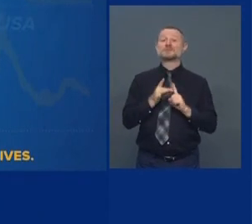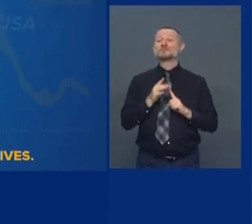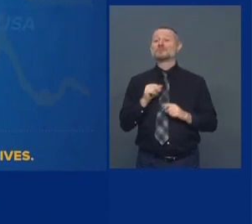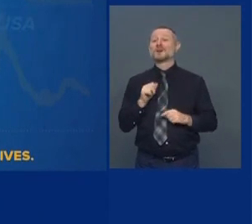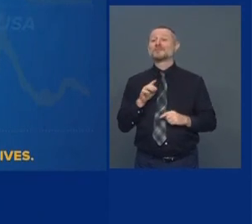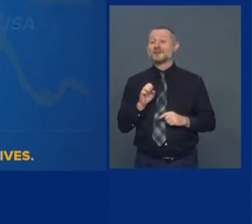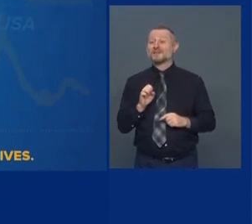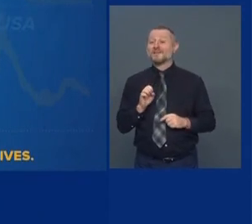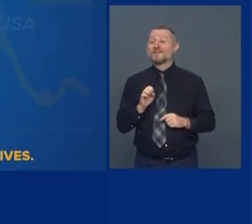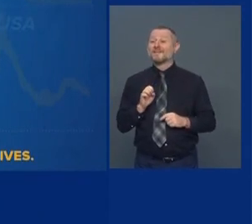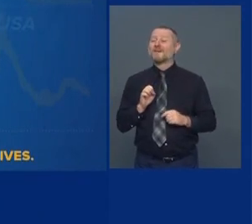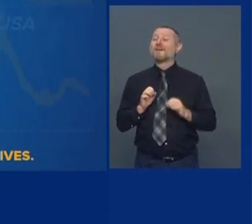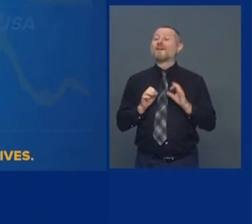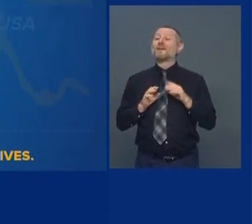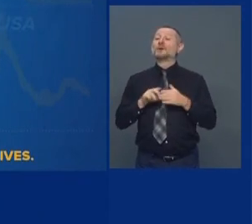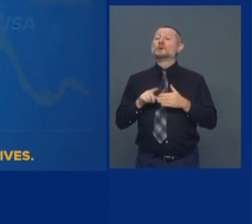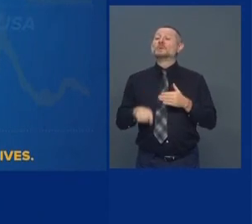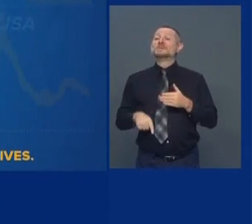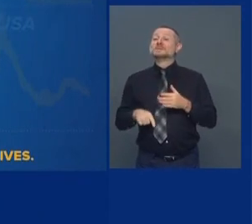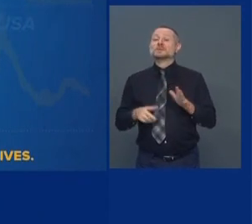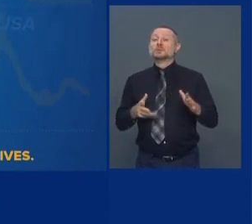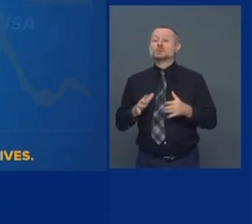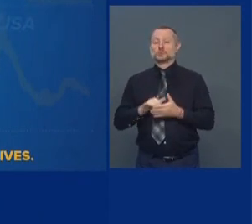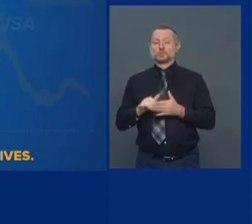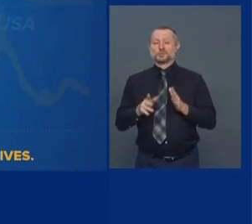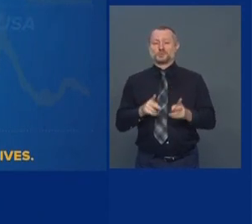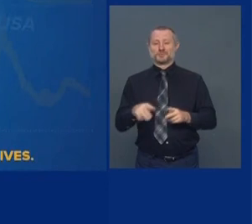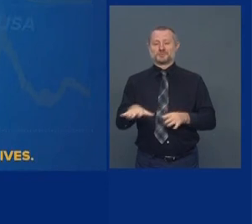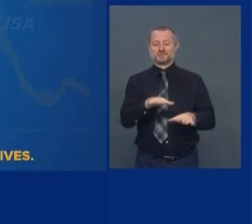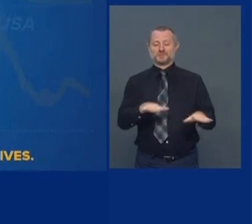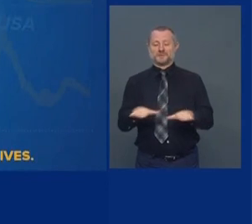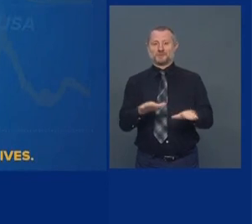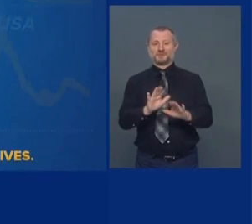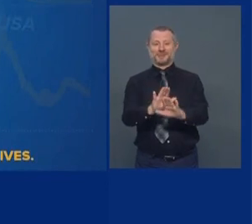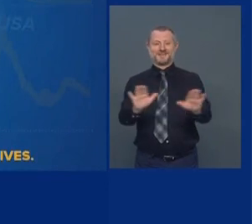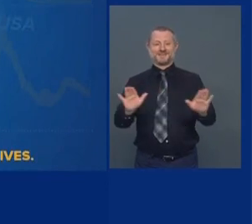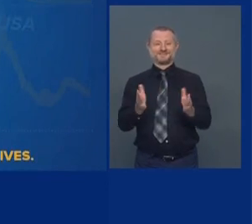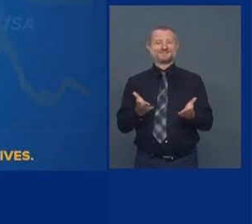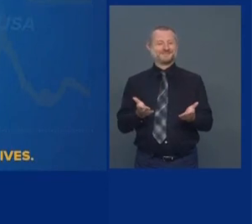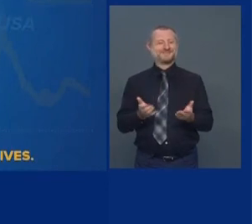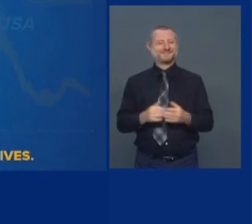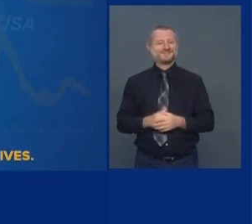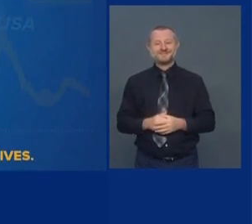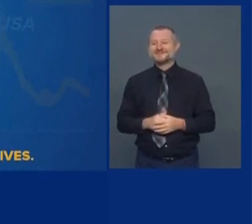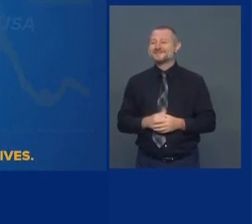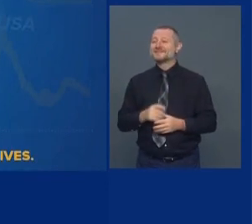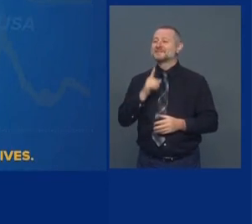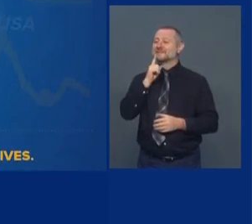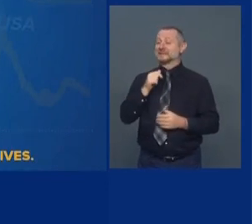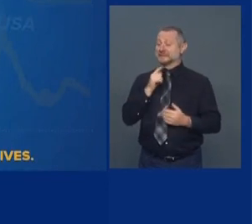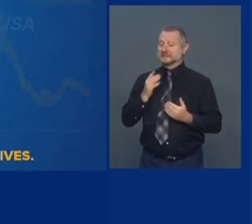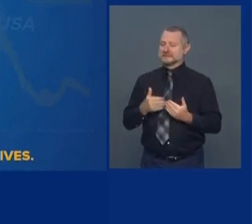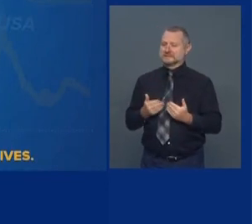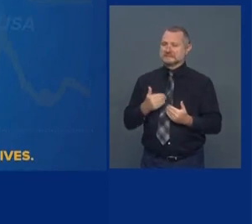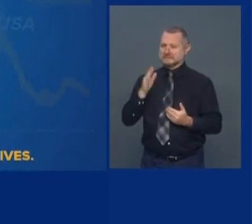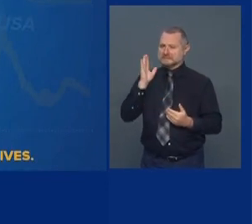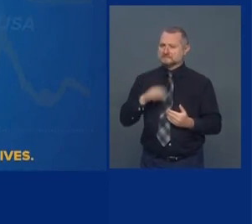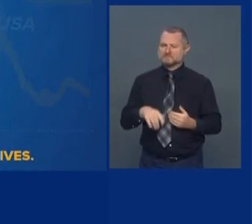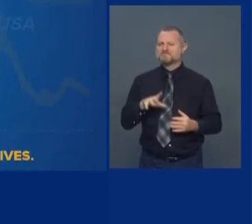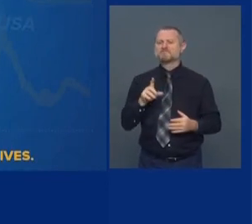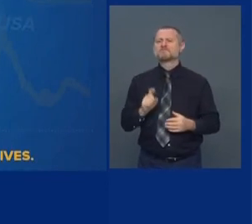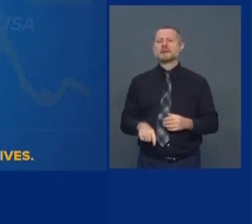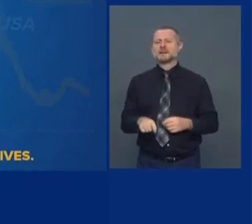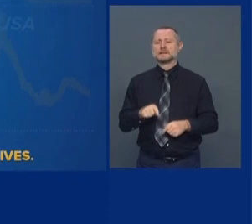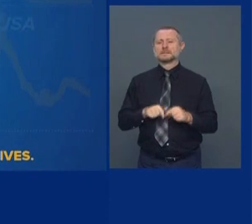what New Yorkers are doing. And I know these are tough times, etc. But at one point, you have to take a step back and say, what